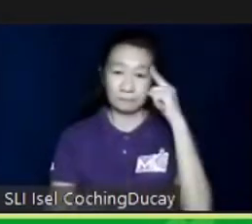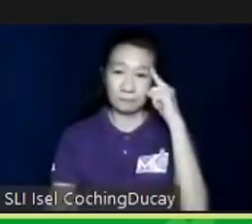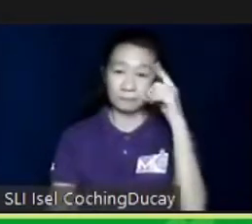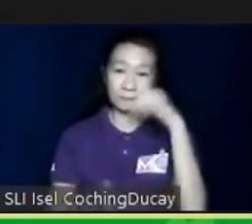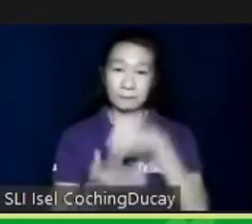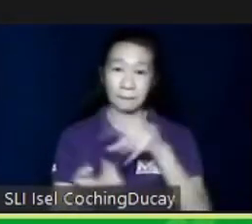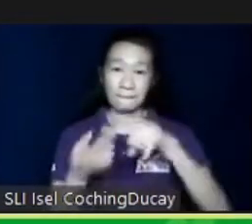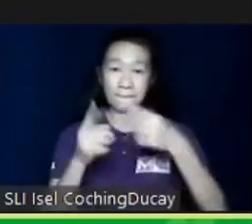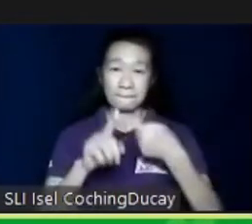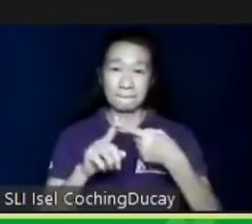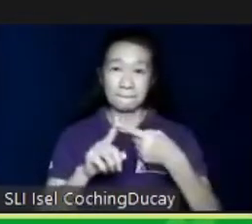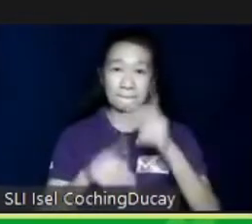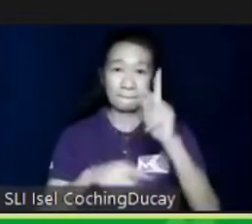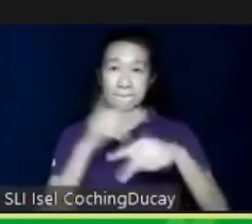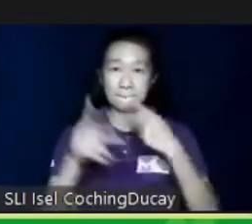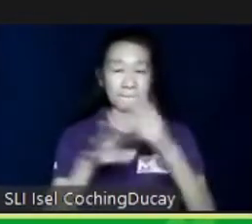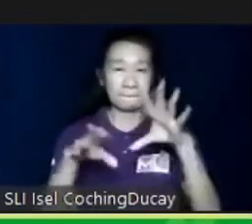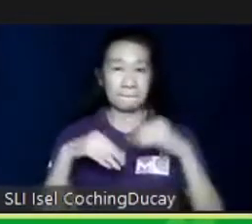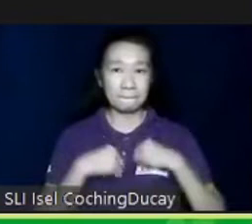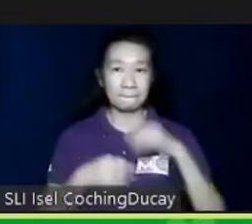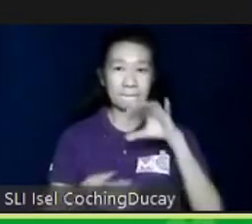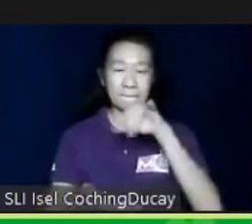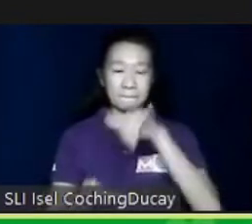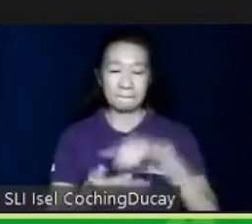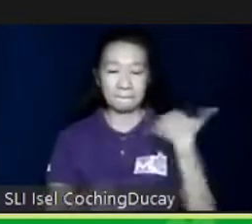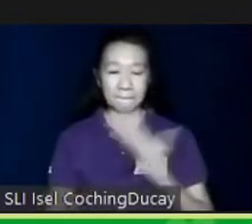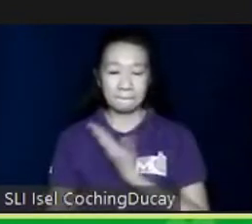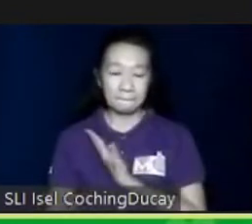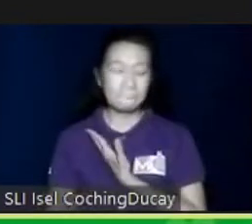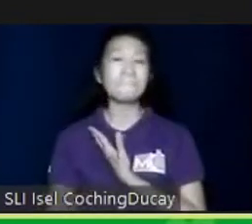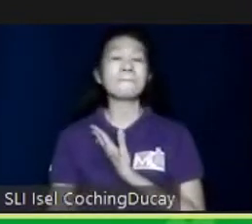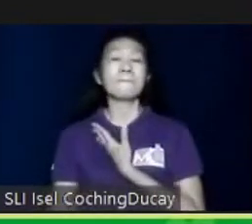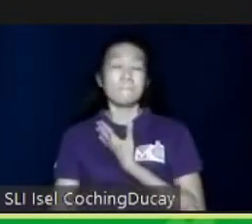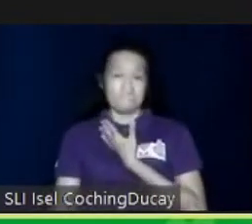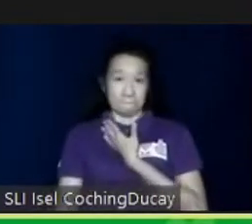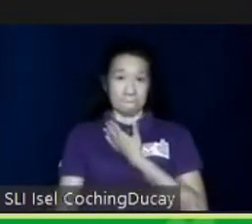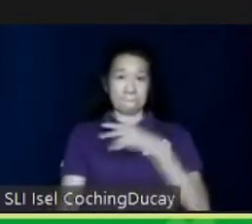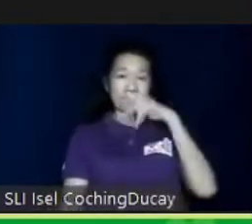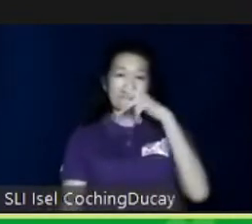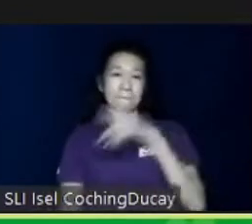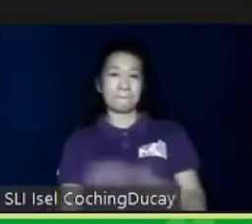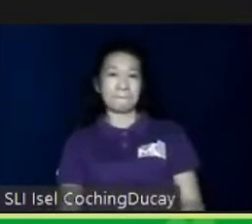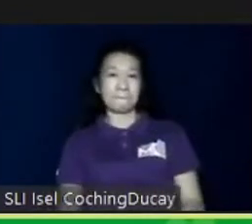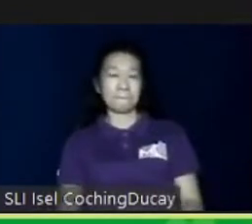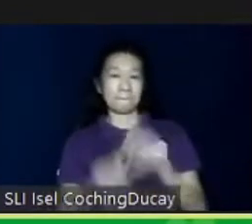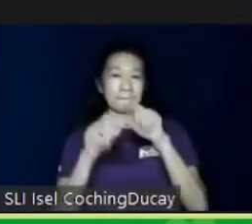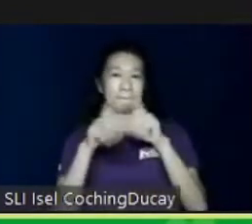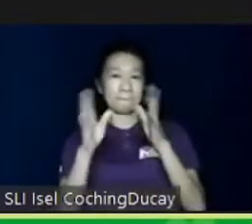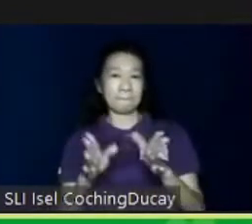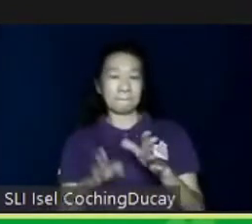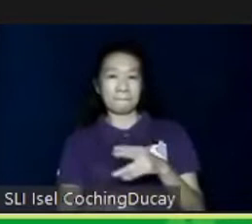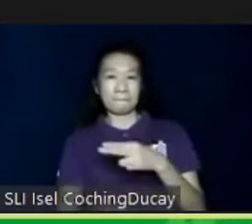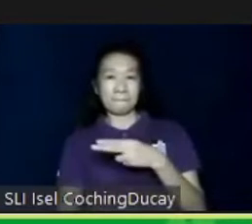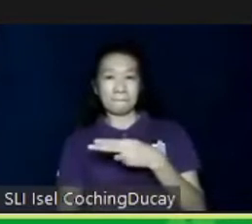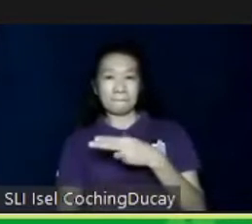friendlier. It's the kind of accommodation that our kids need. There is also a retail company called H&M. There is